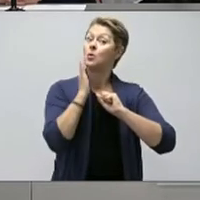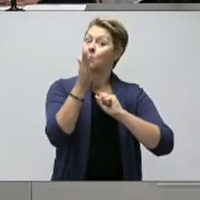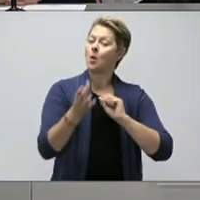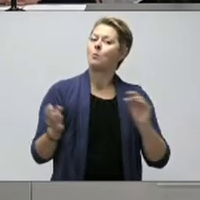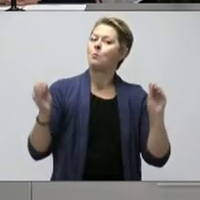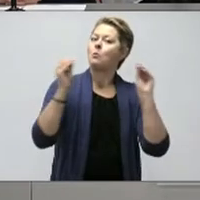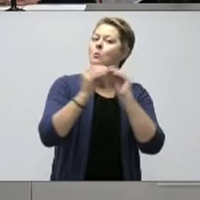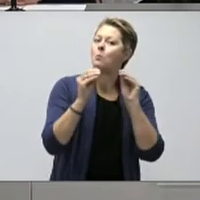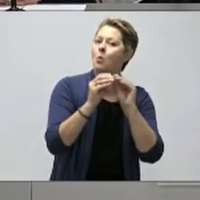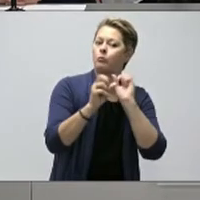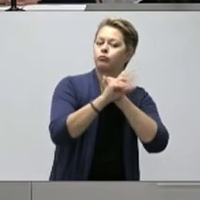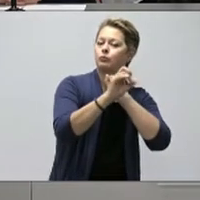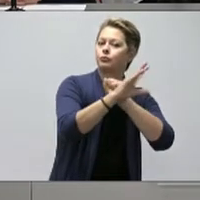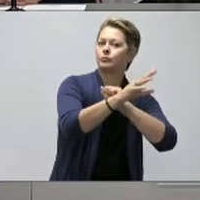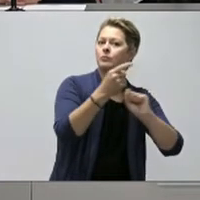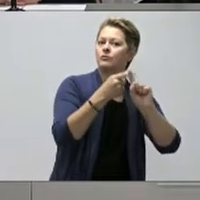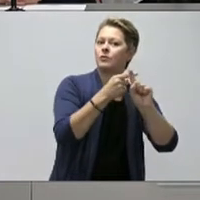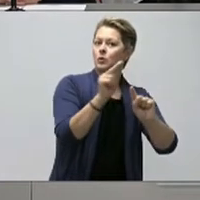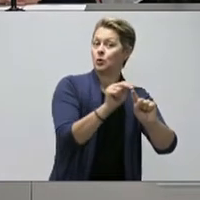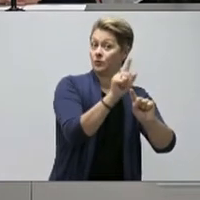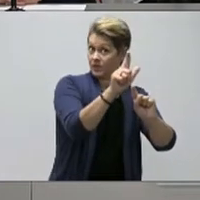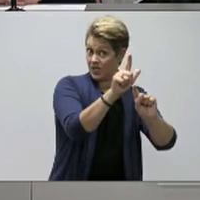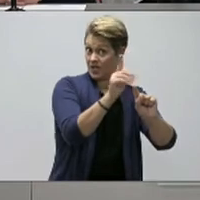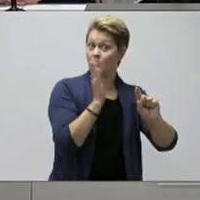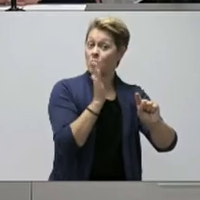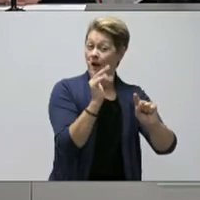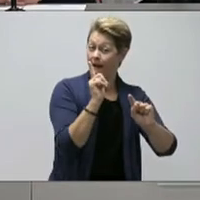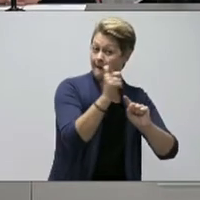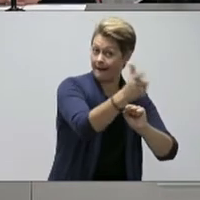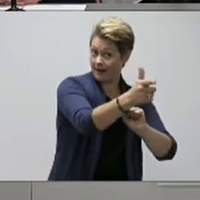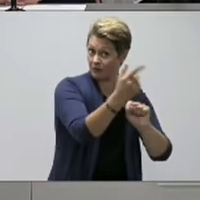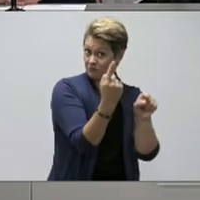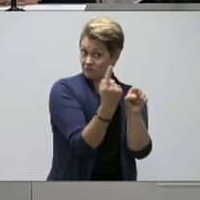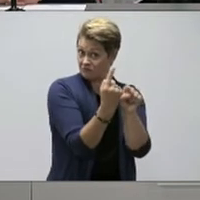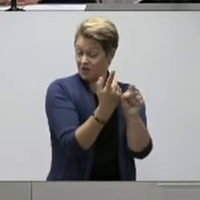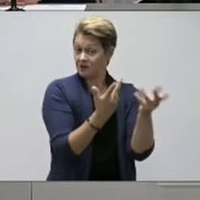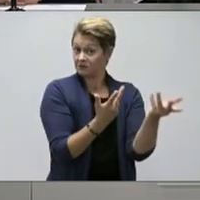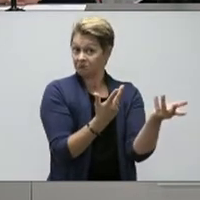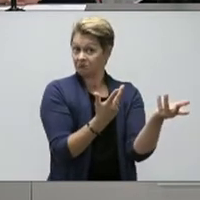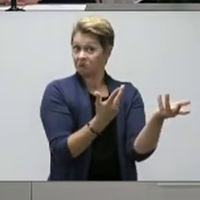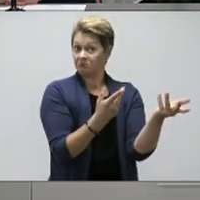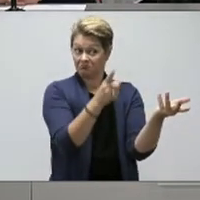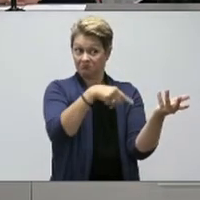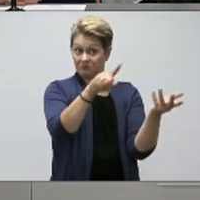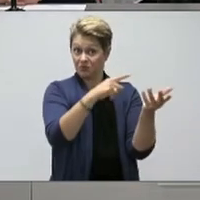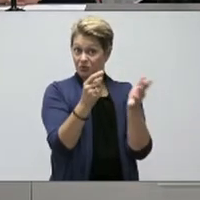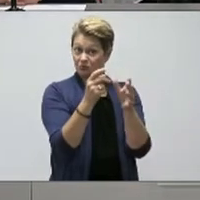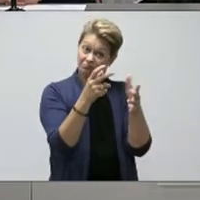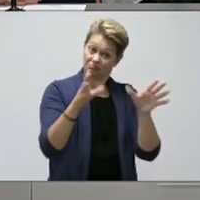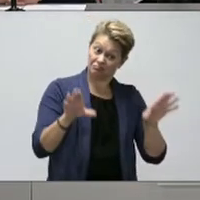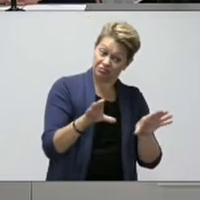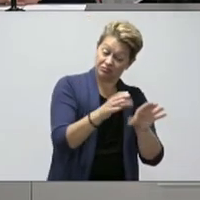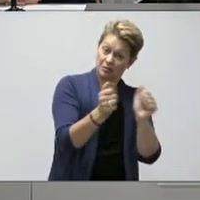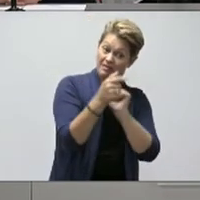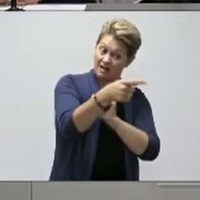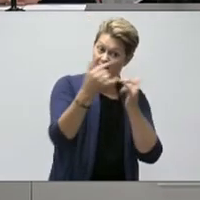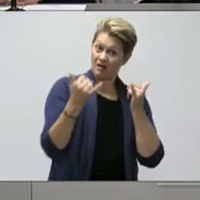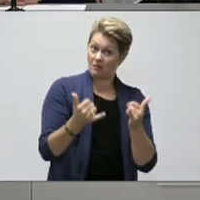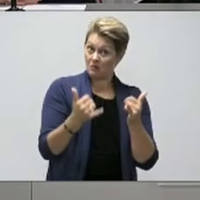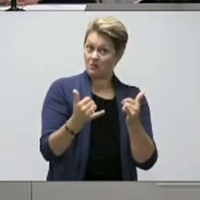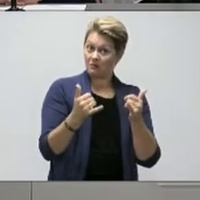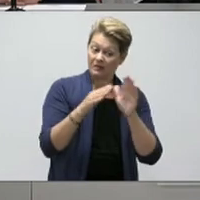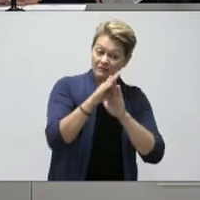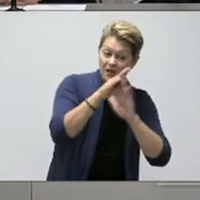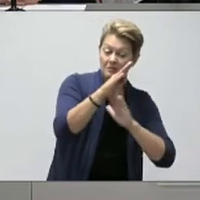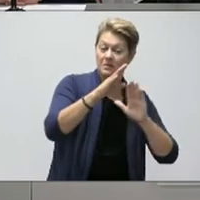communications campaign launched by the province at a later date or in the offing. Is that in the works right now? Can you give us an idea how that will